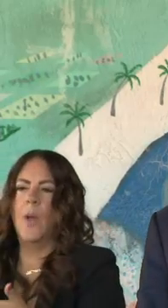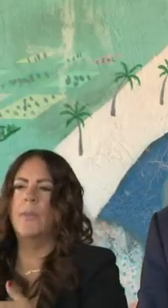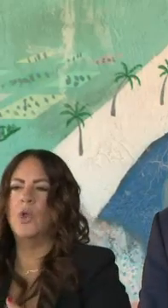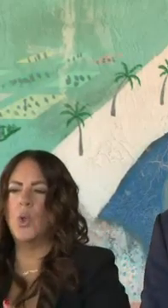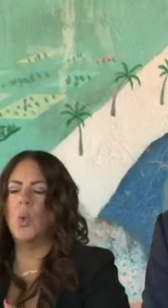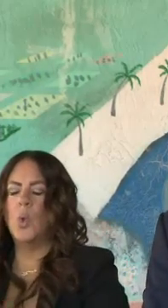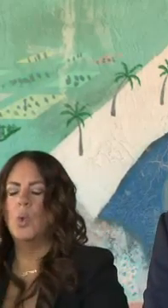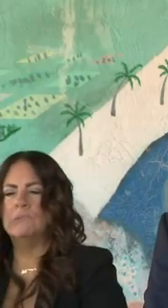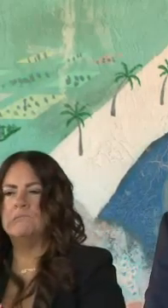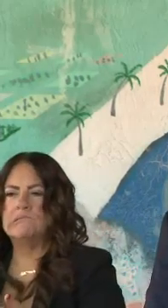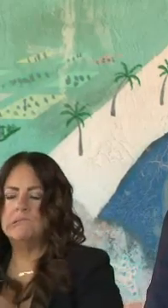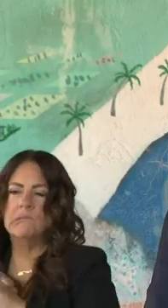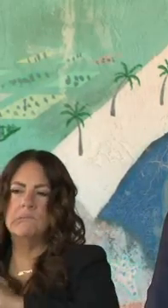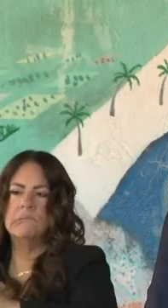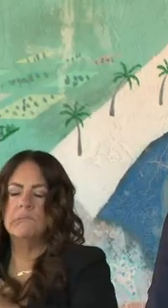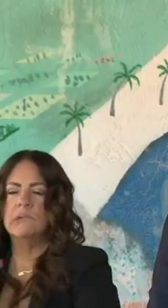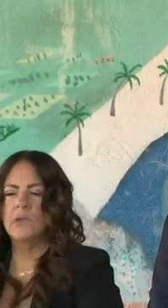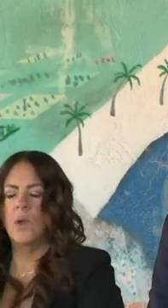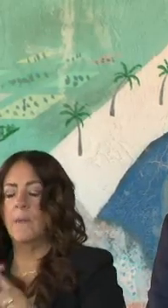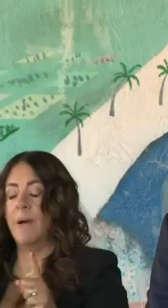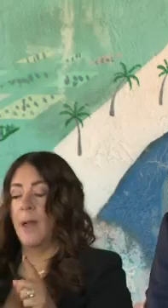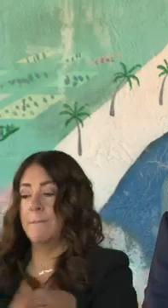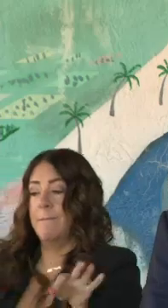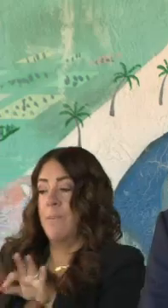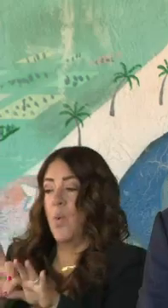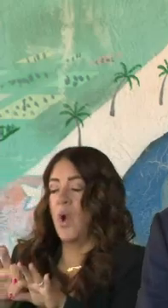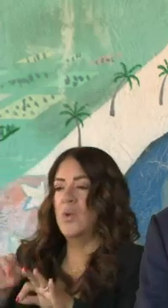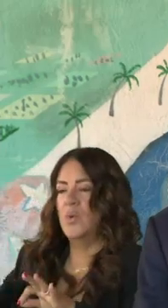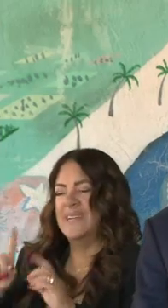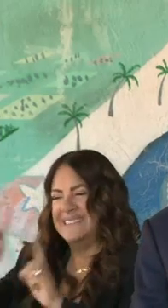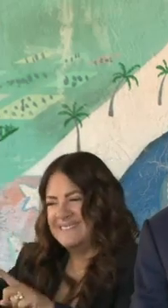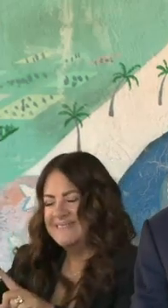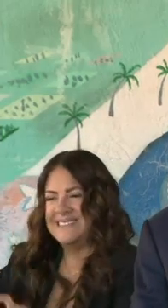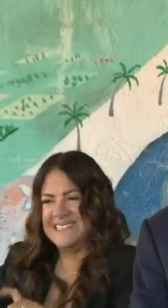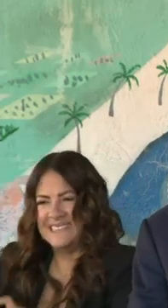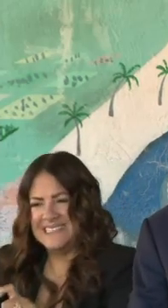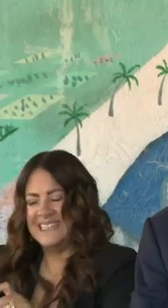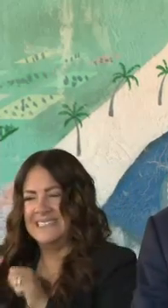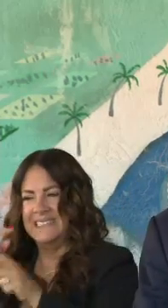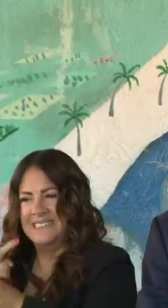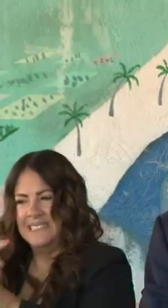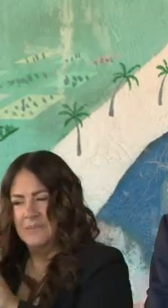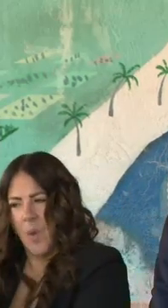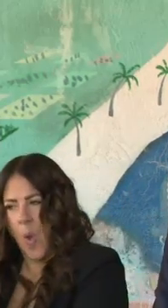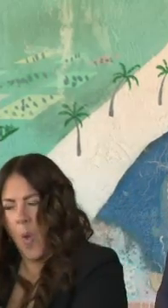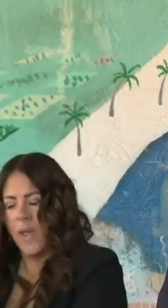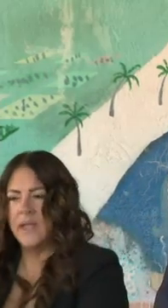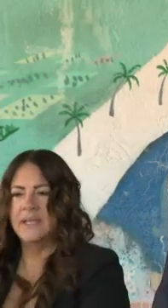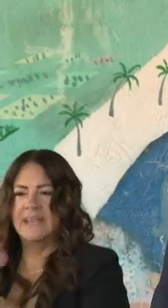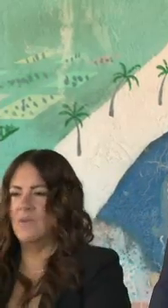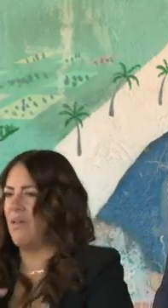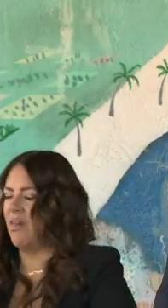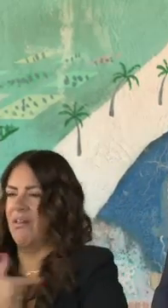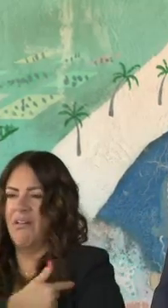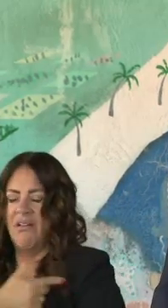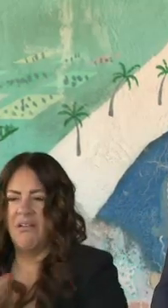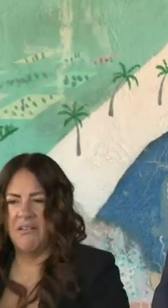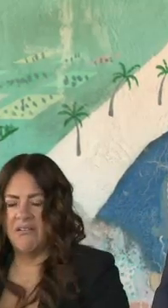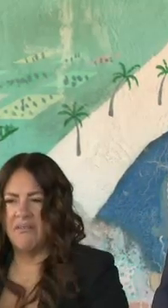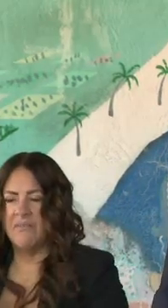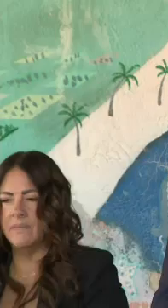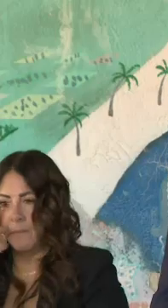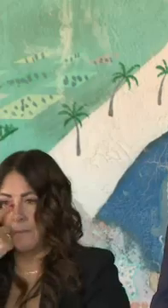continued testing, contact tracing, which we're partnering with counties like Alameda County and districts like this,